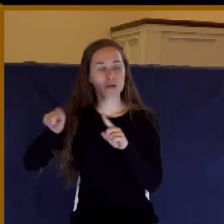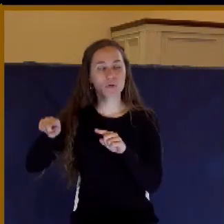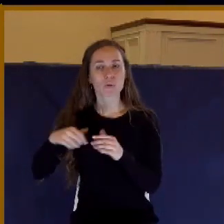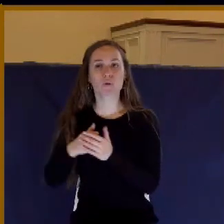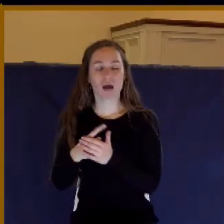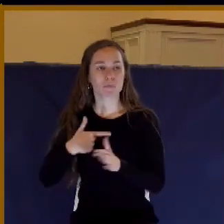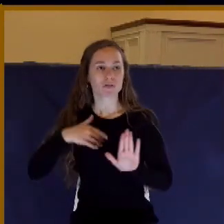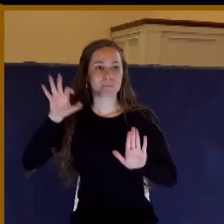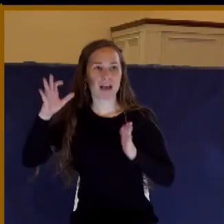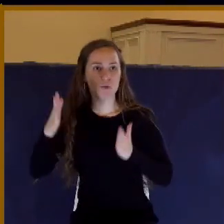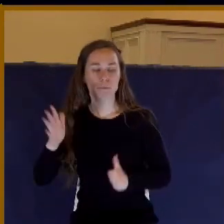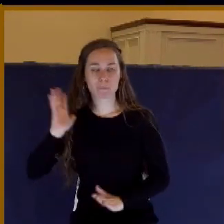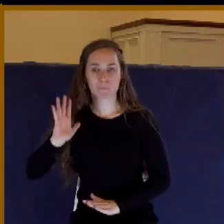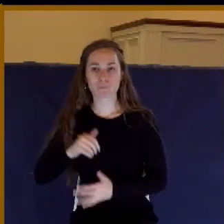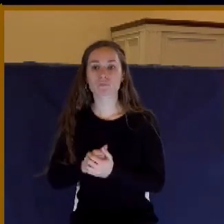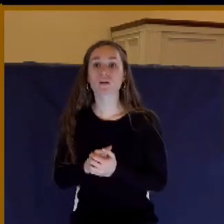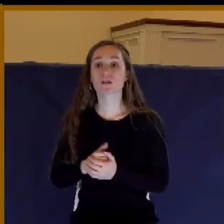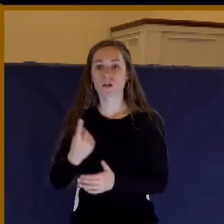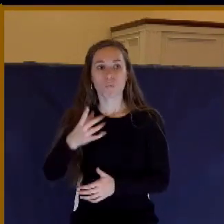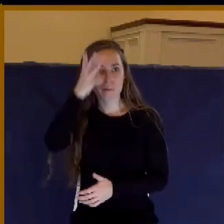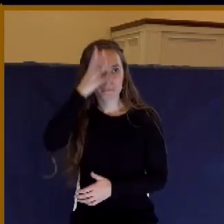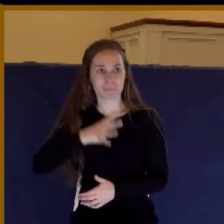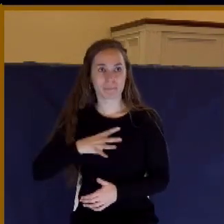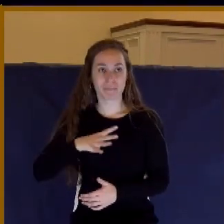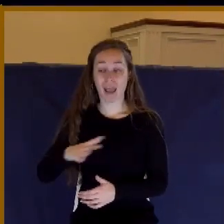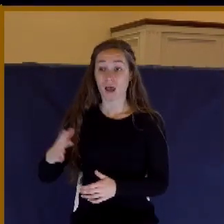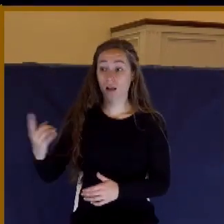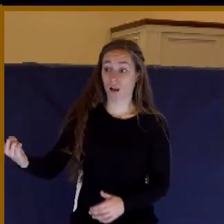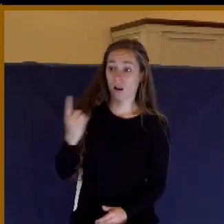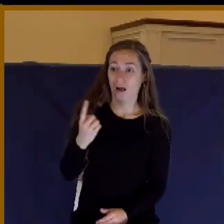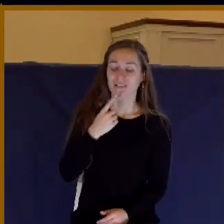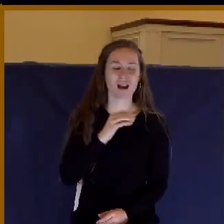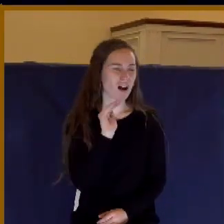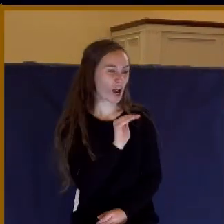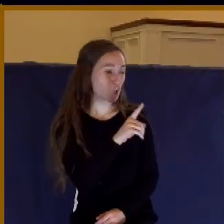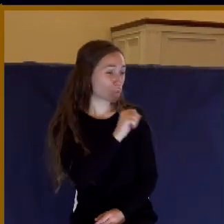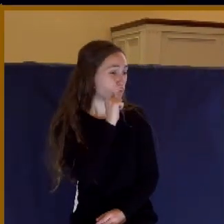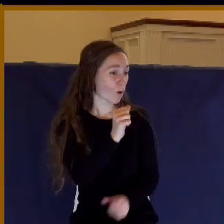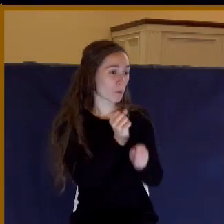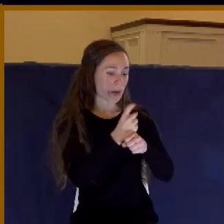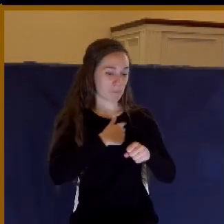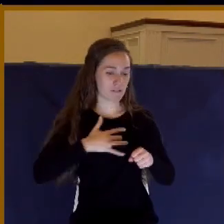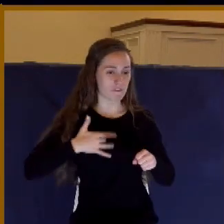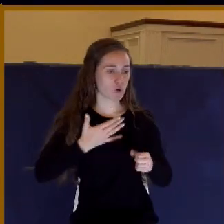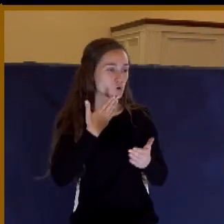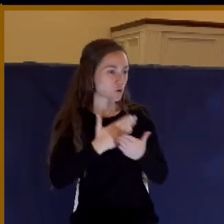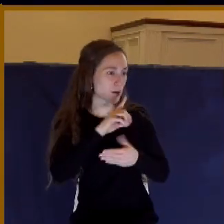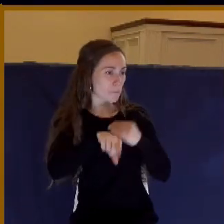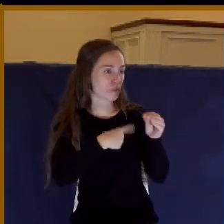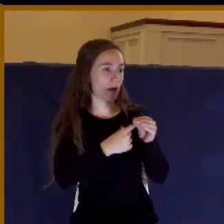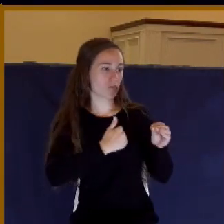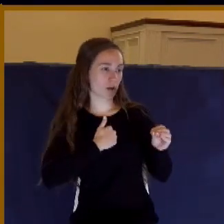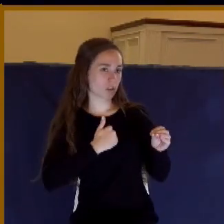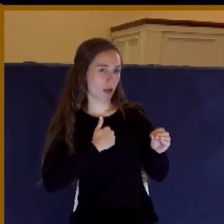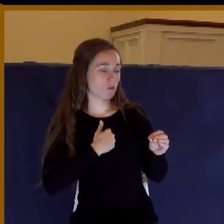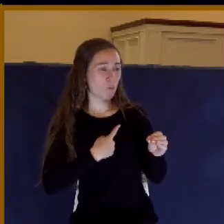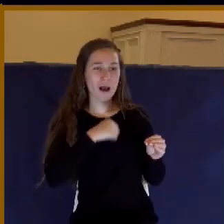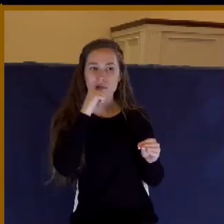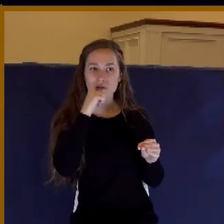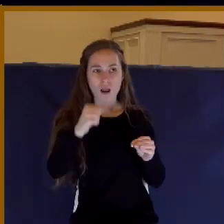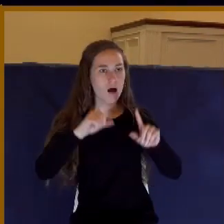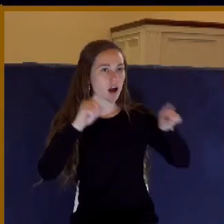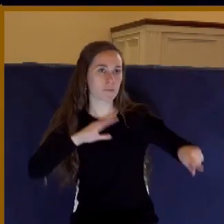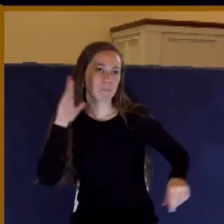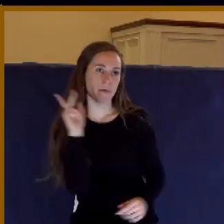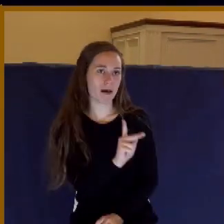people as they left, and he was leaving, and he said, I'm not coming back because you don't make me feel good about myself. Well, let me just say that it's